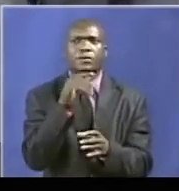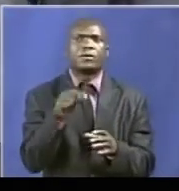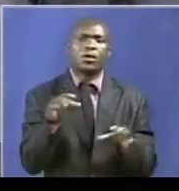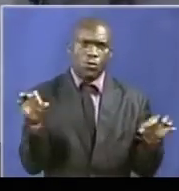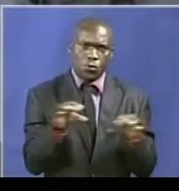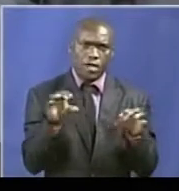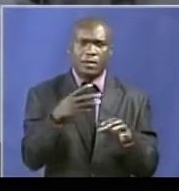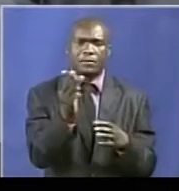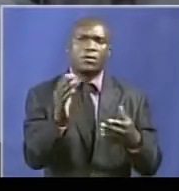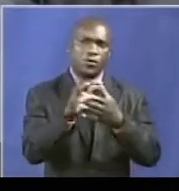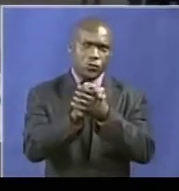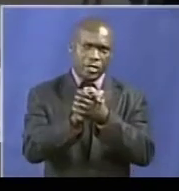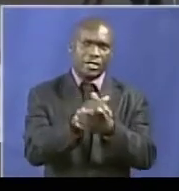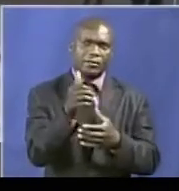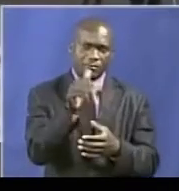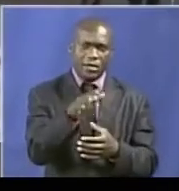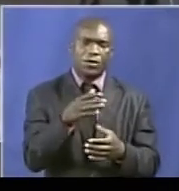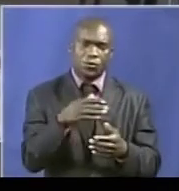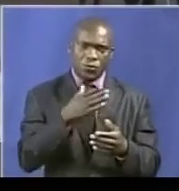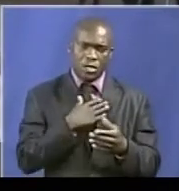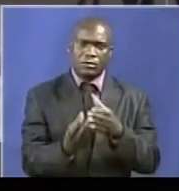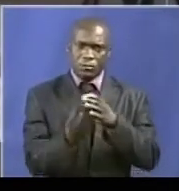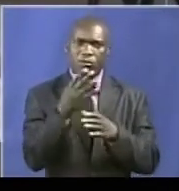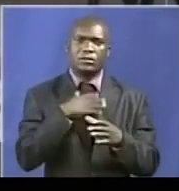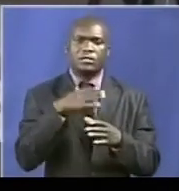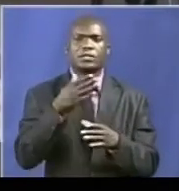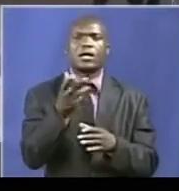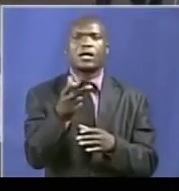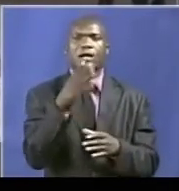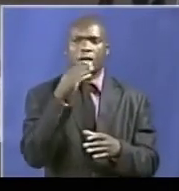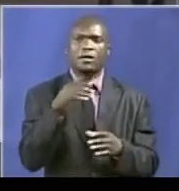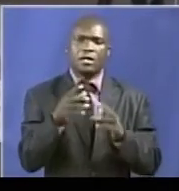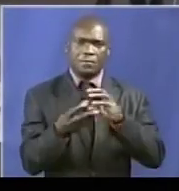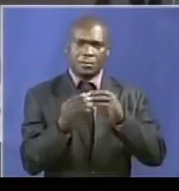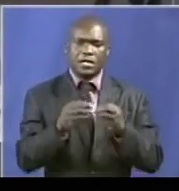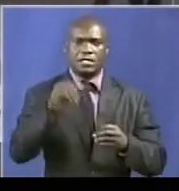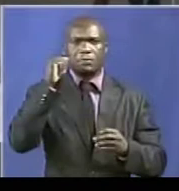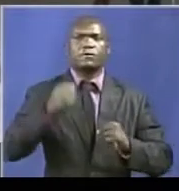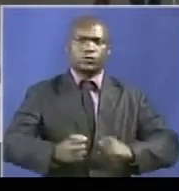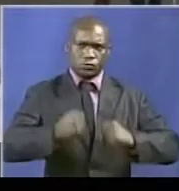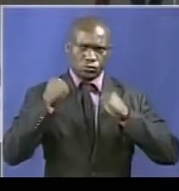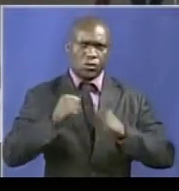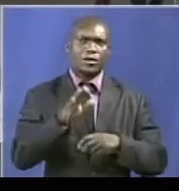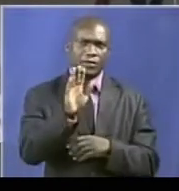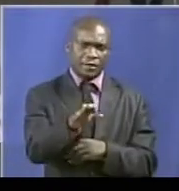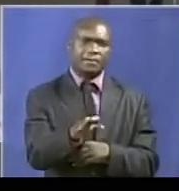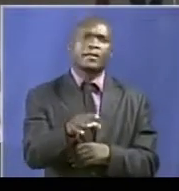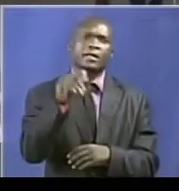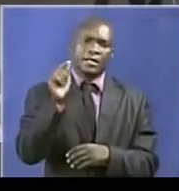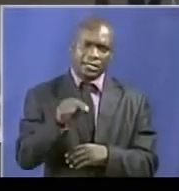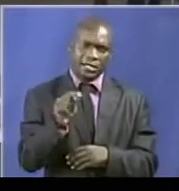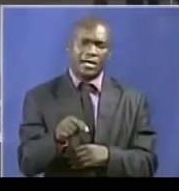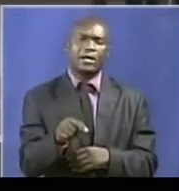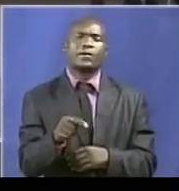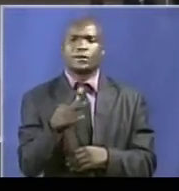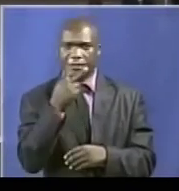who are united, people who want the party to grow. This is going to make the party stronger in that we are now examining